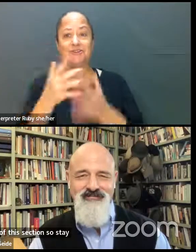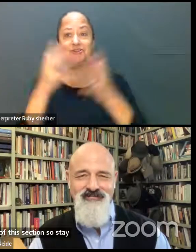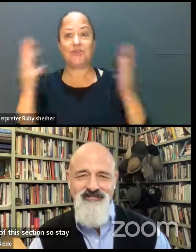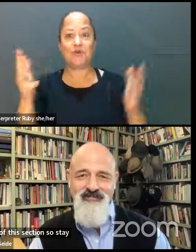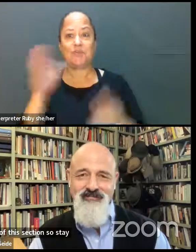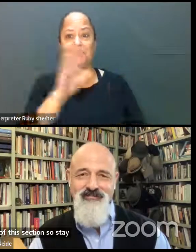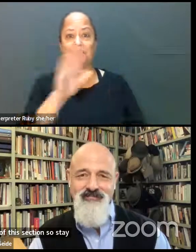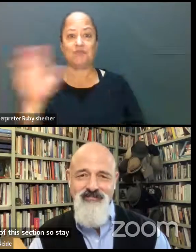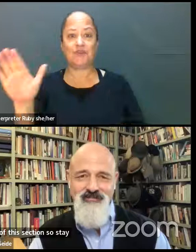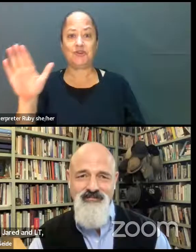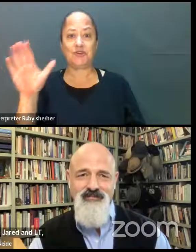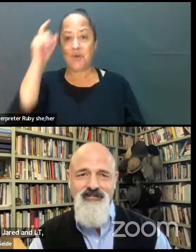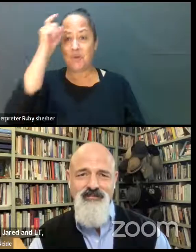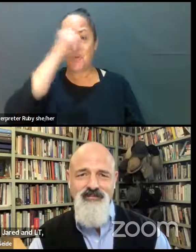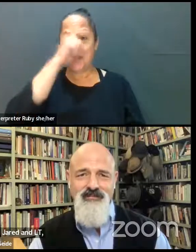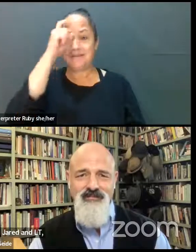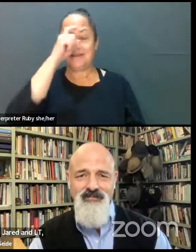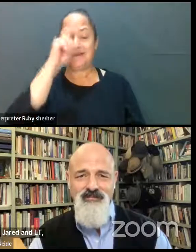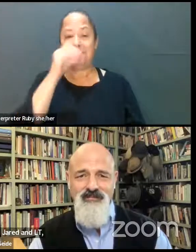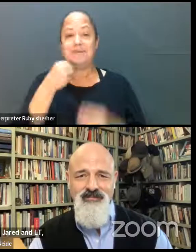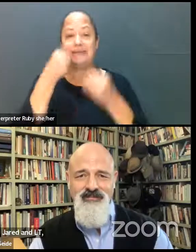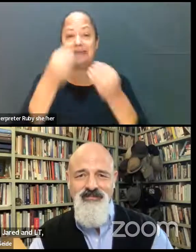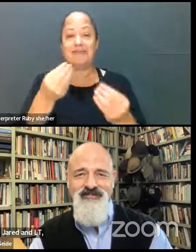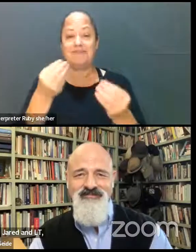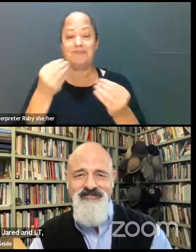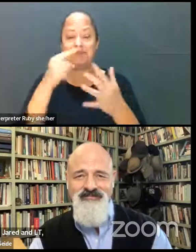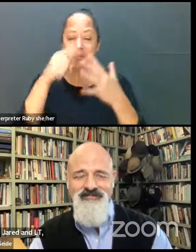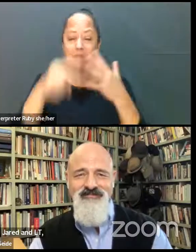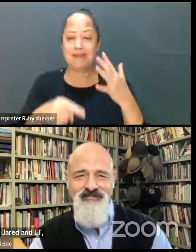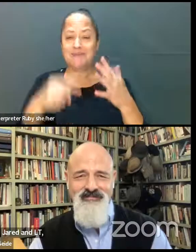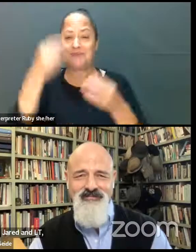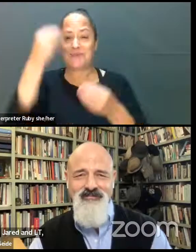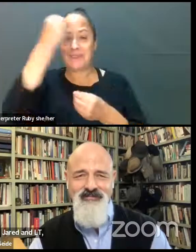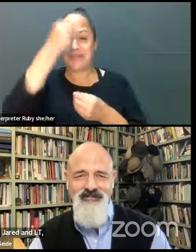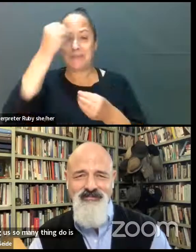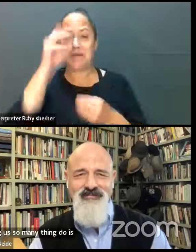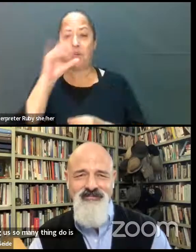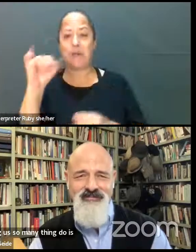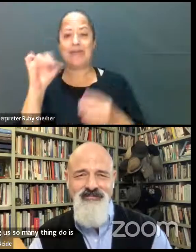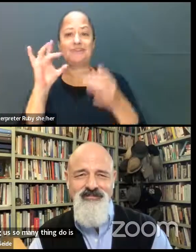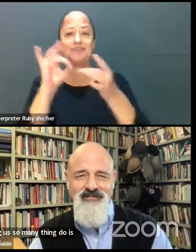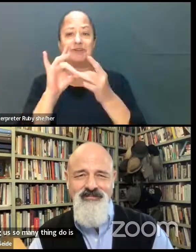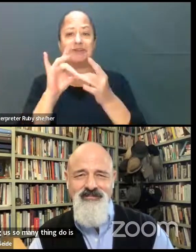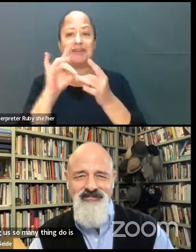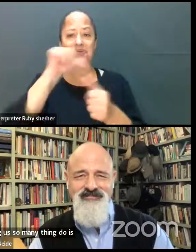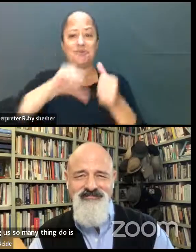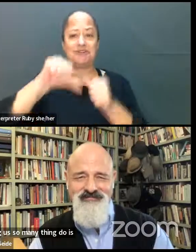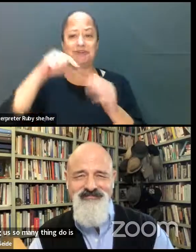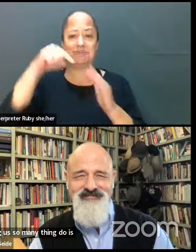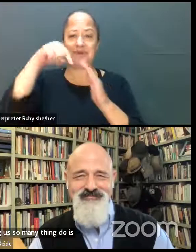your wisdom, for giving us so many things to think about and ways to connect with each other at a deeper level.